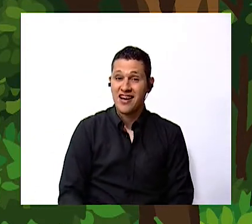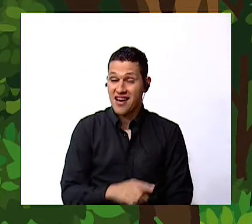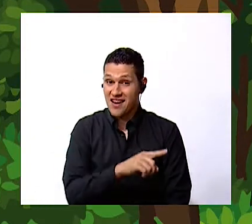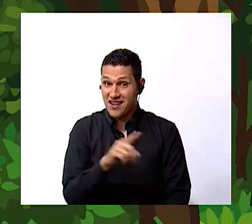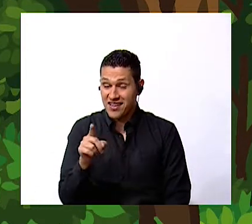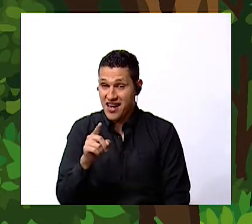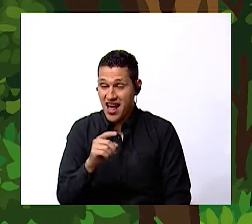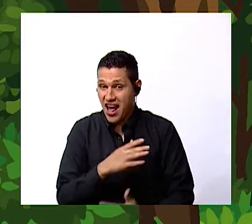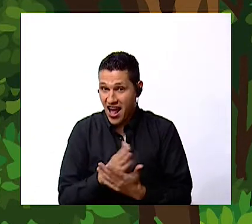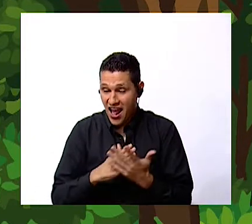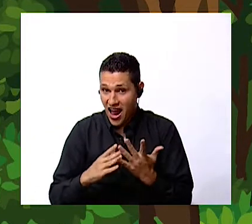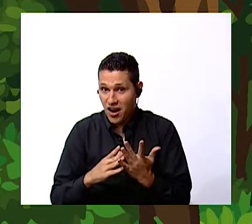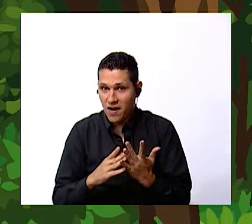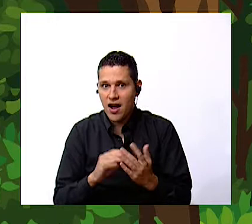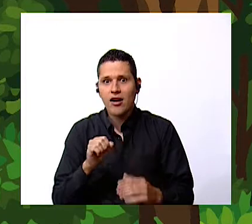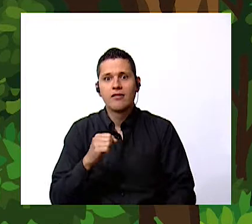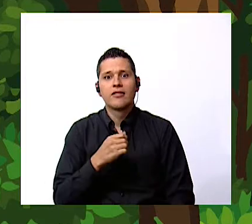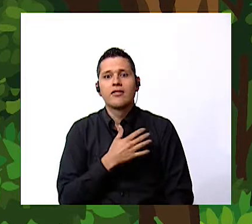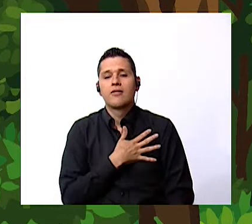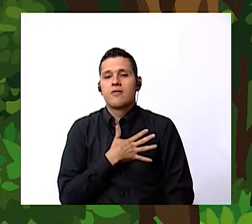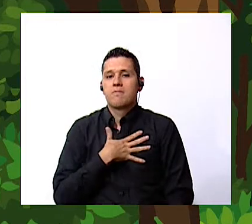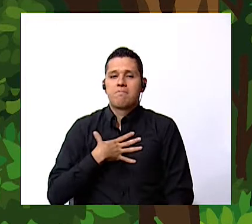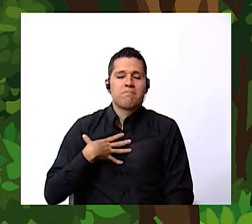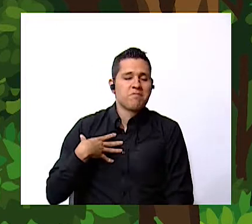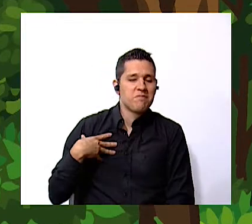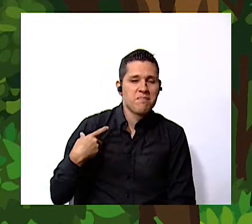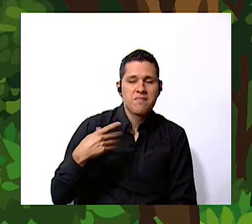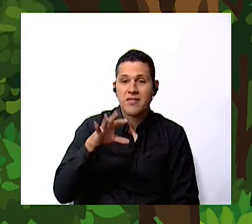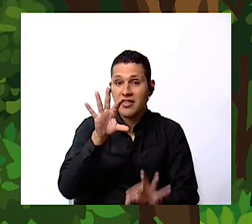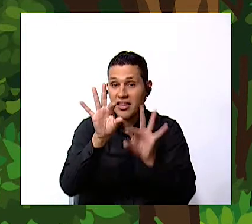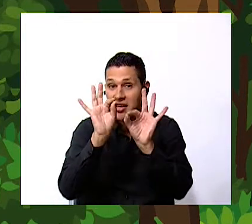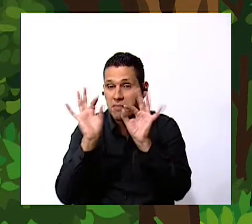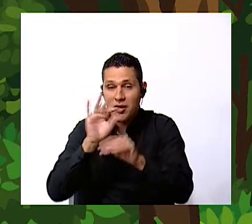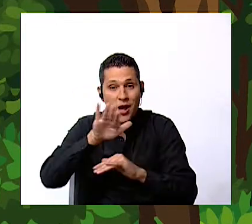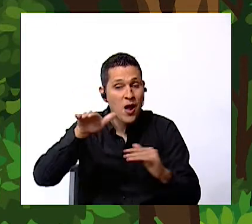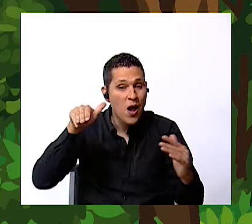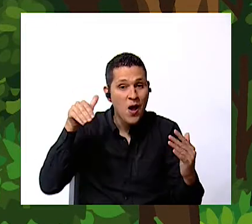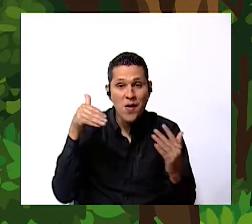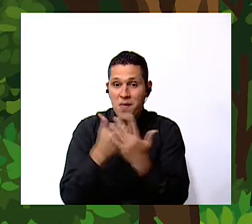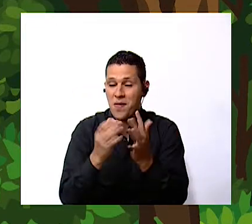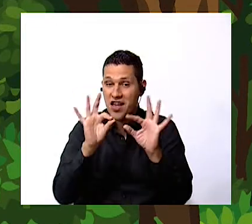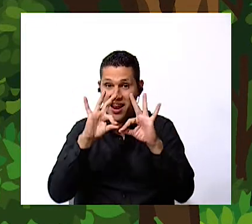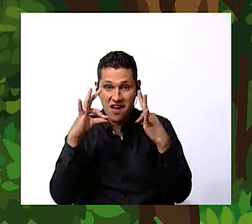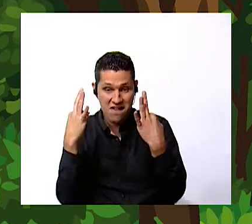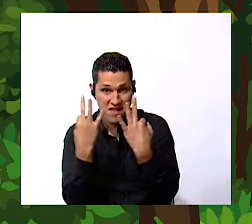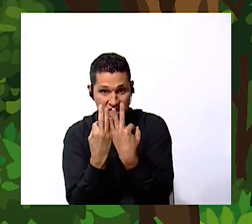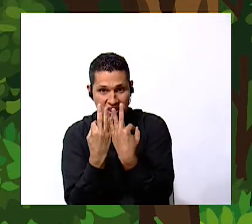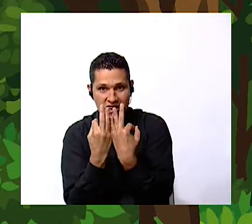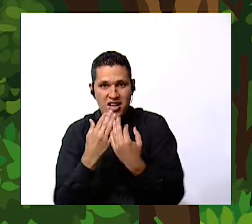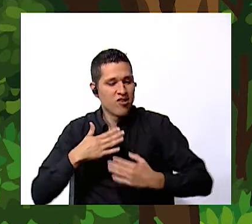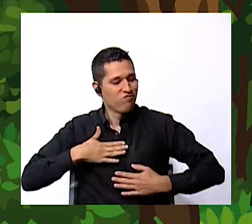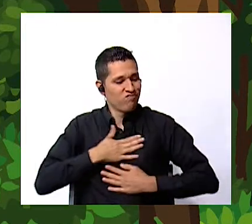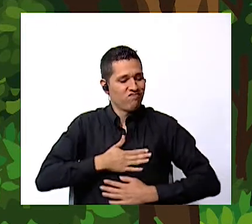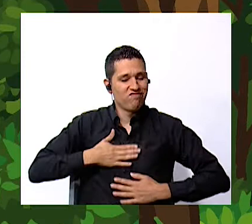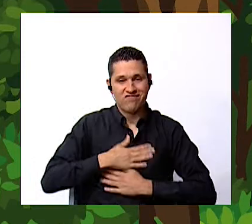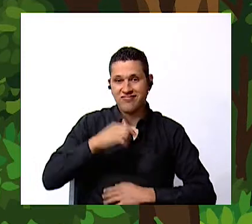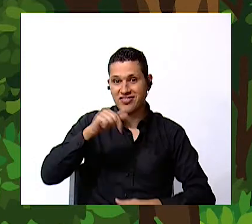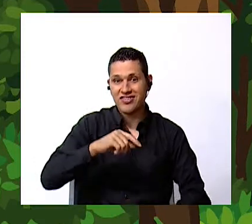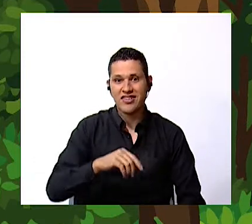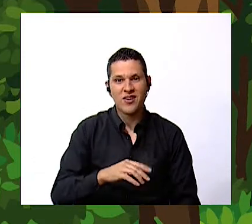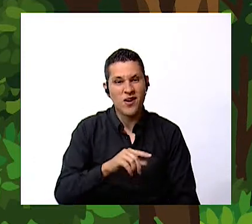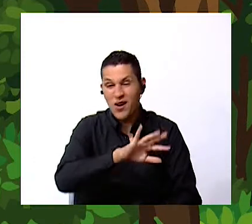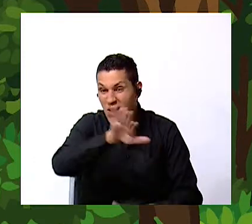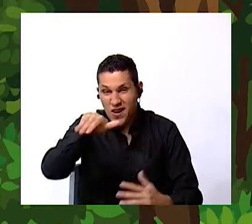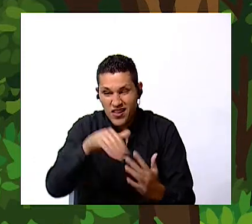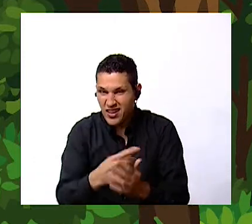yes I would like to invite the whole family to to please come here and join us so please everybody come